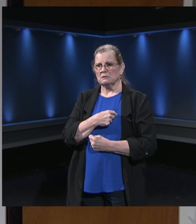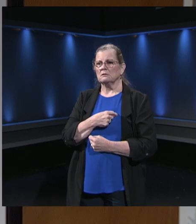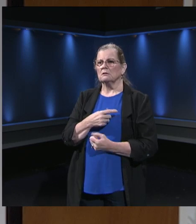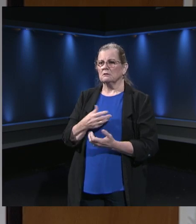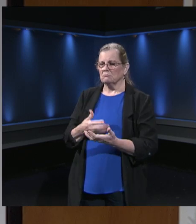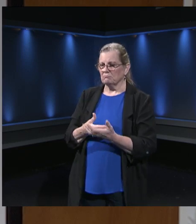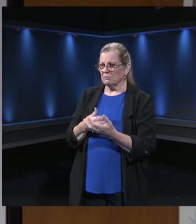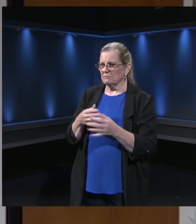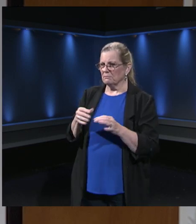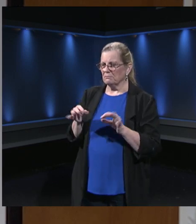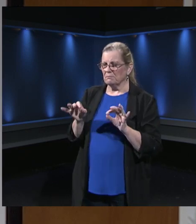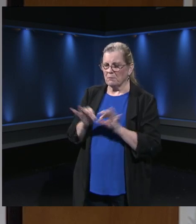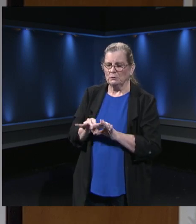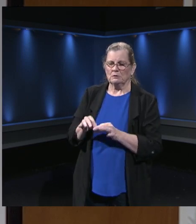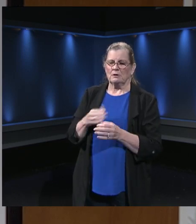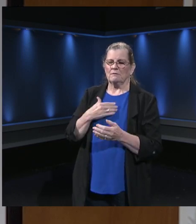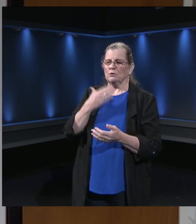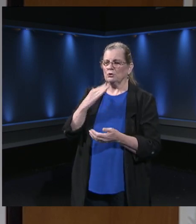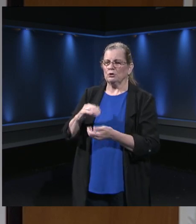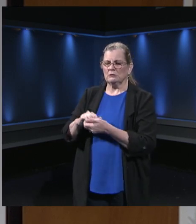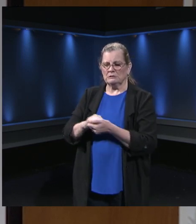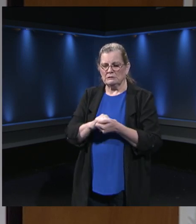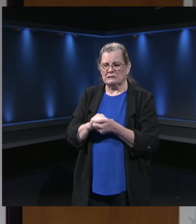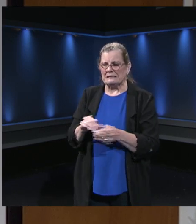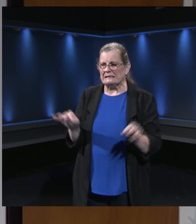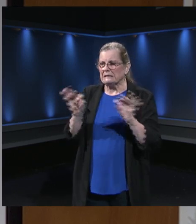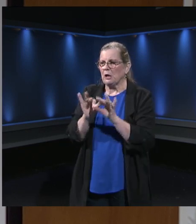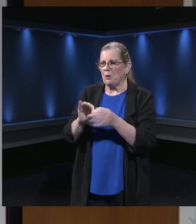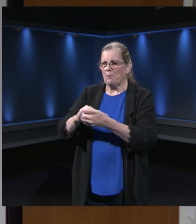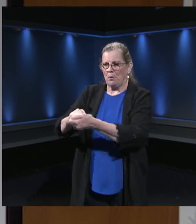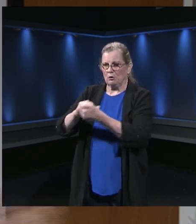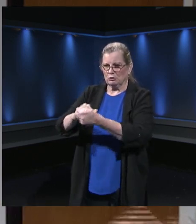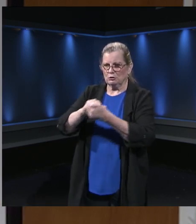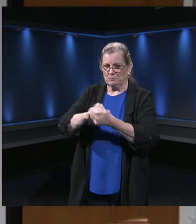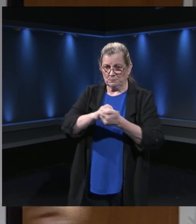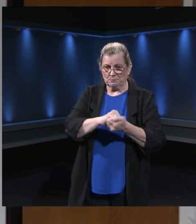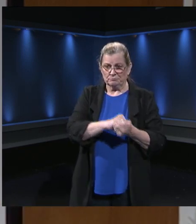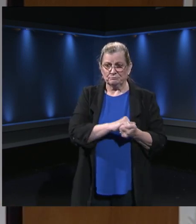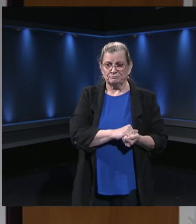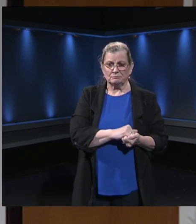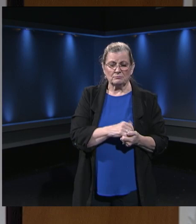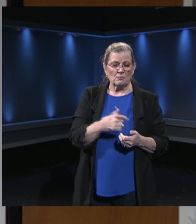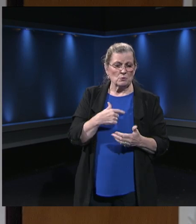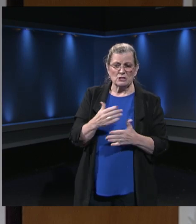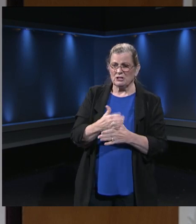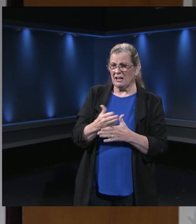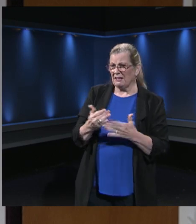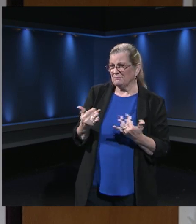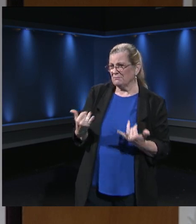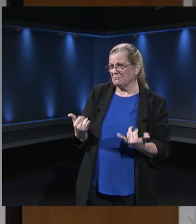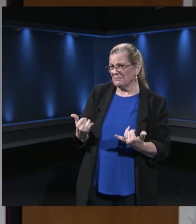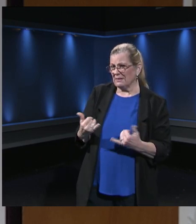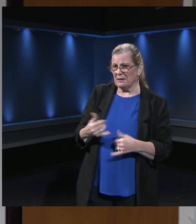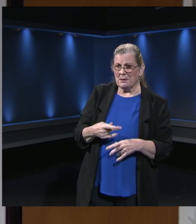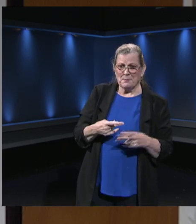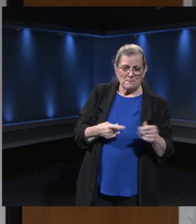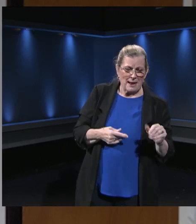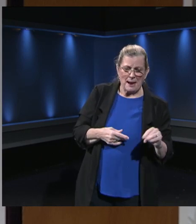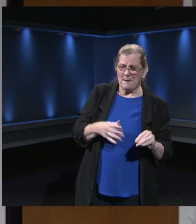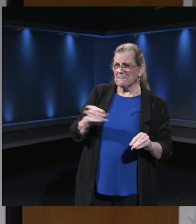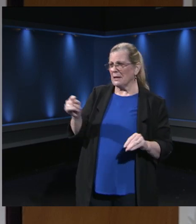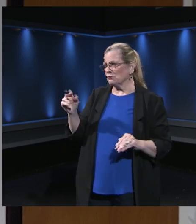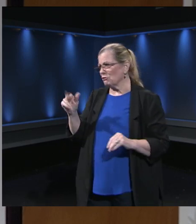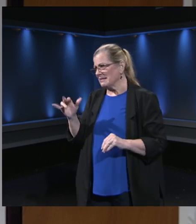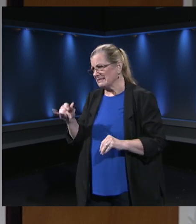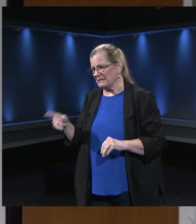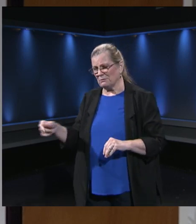partners of making this successful. So a lot of things have already been shared this evening from both Pam and Tracy that I'll sort of summarize that